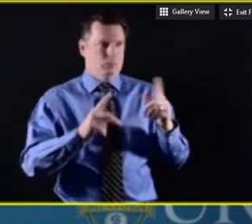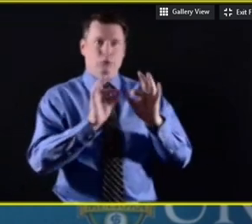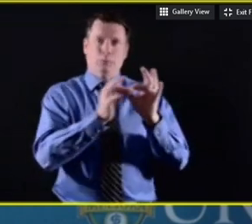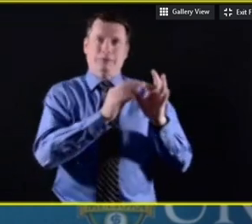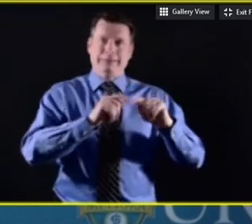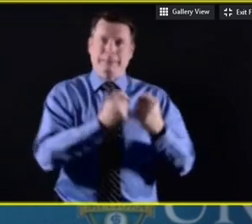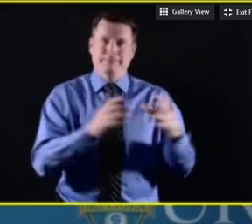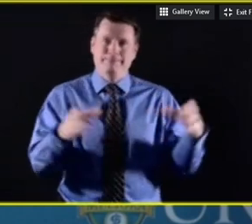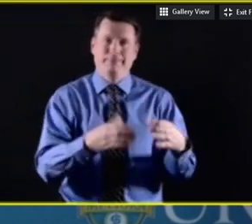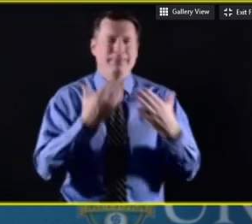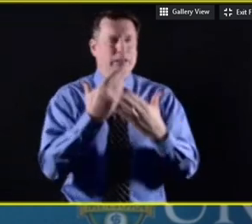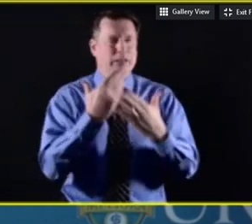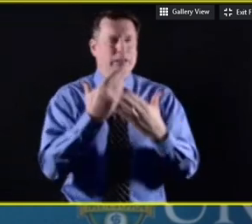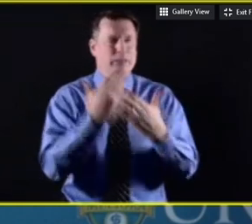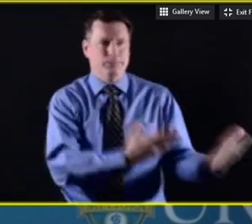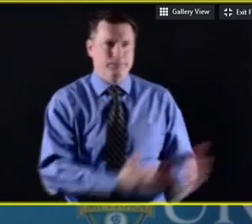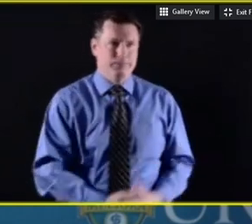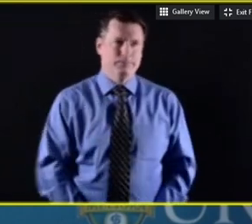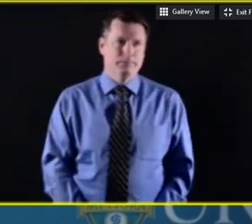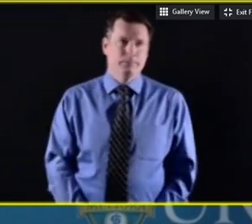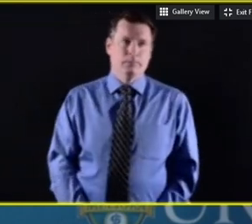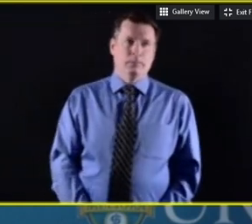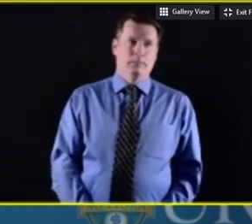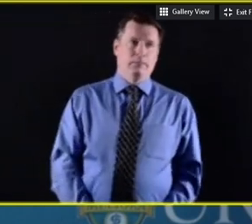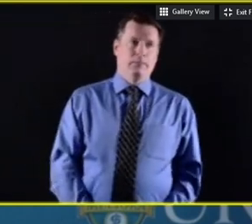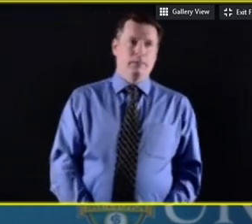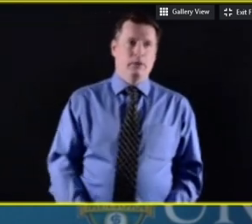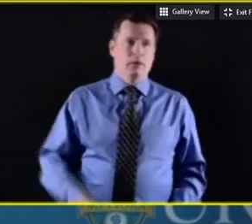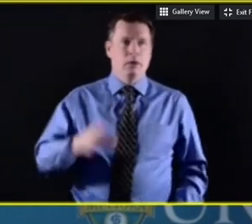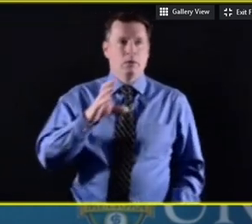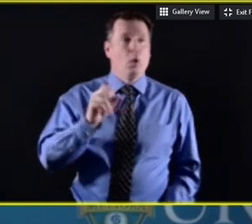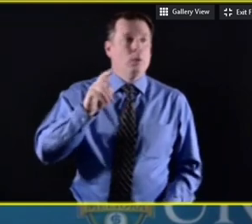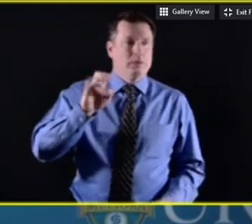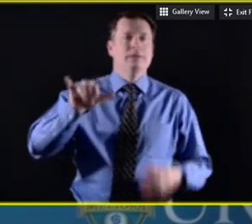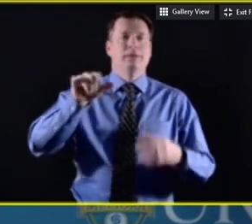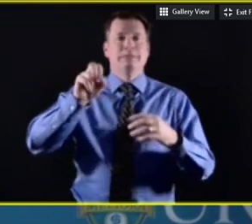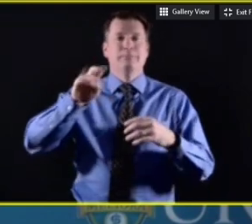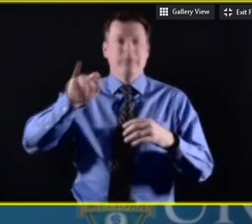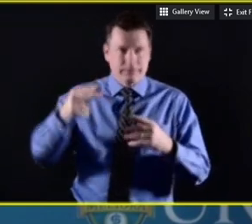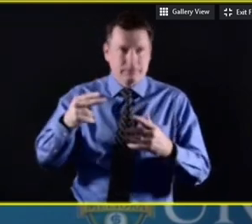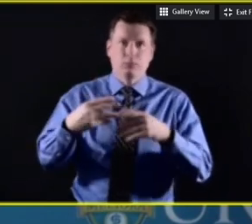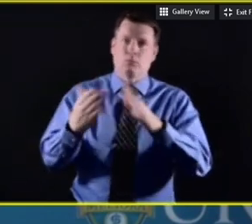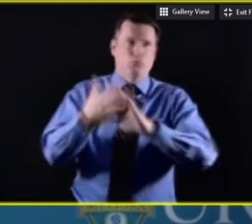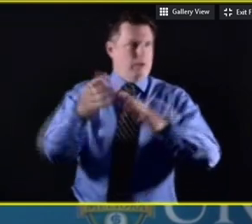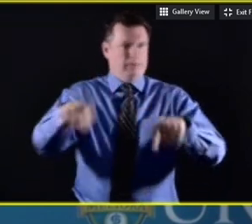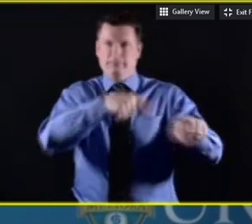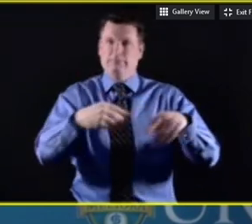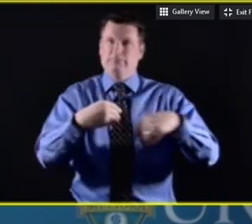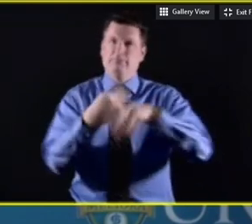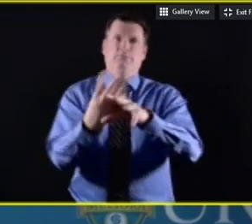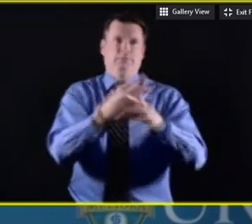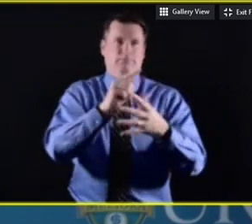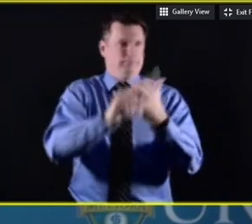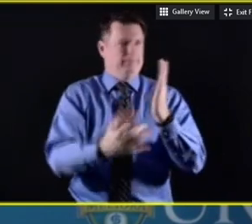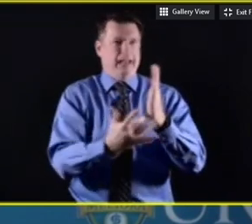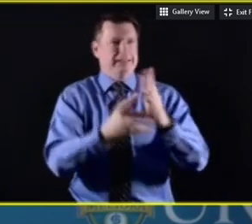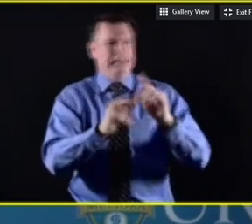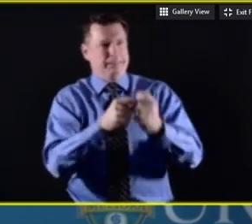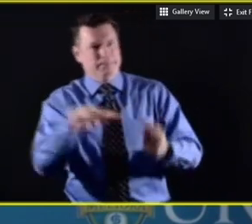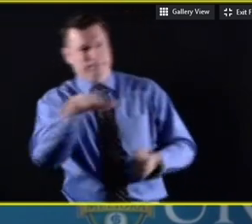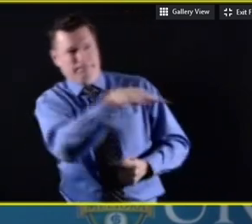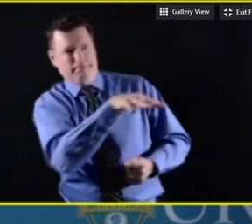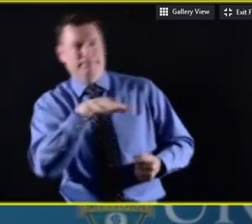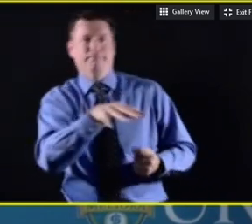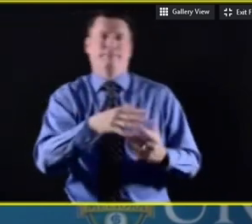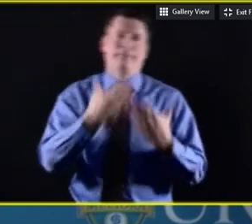zoom and Jeff Mead on the camera. appreciate everyone for today's discussion. Uh, anyone in media has follow-up questions, please